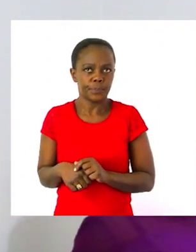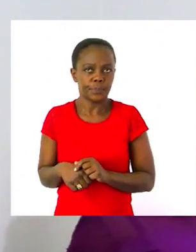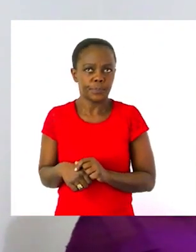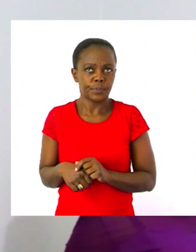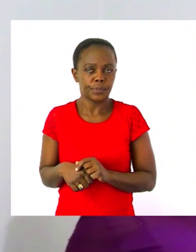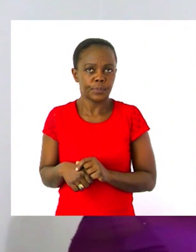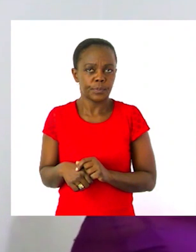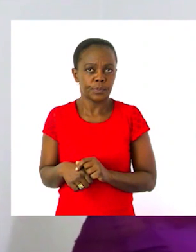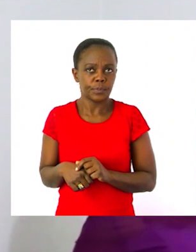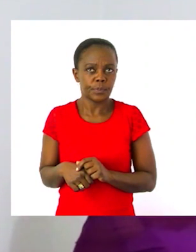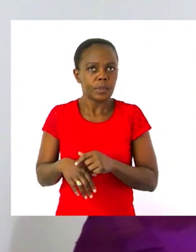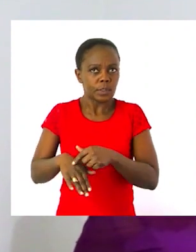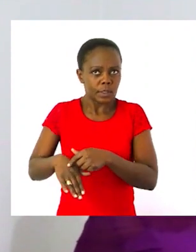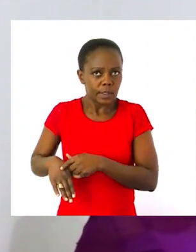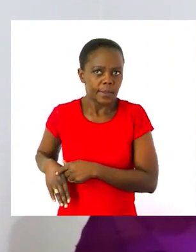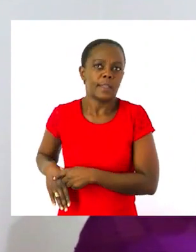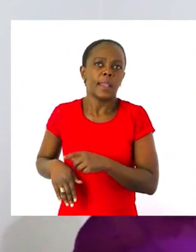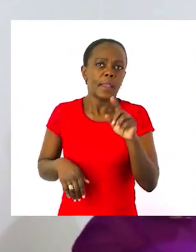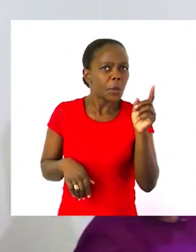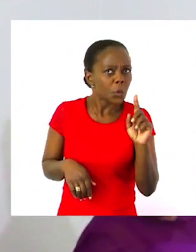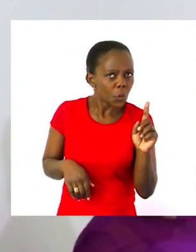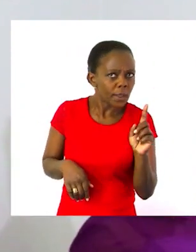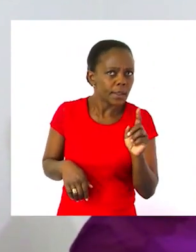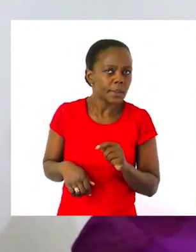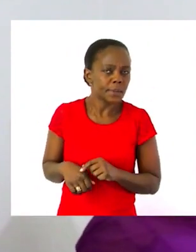Yesterday. Yesterday was what? Yesterday